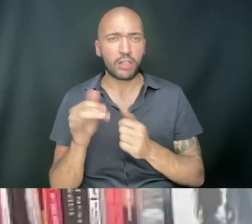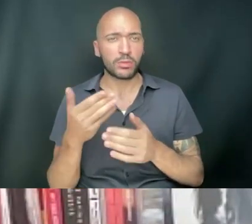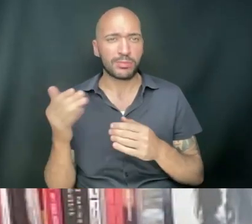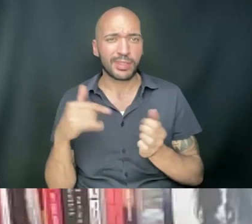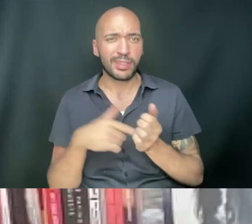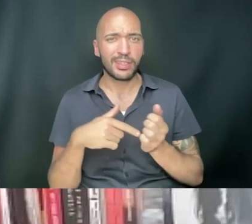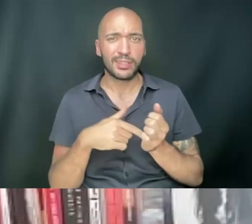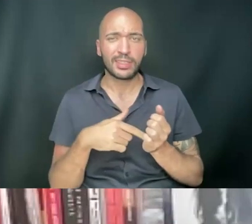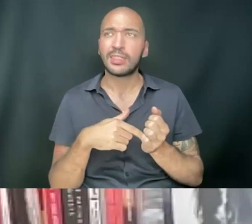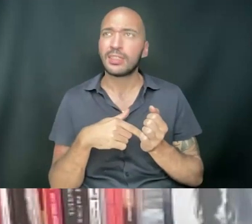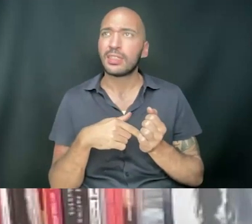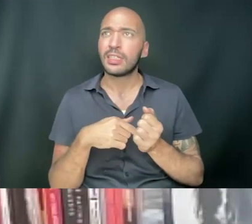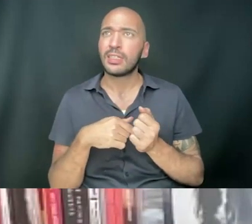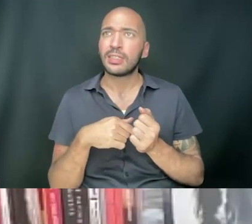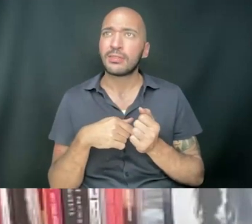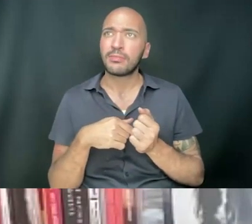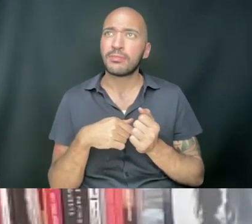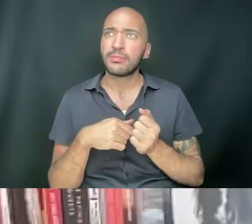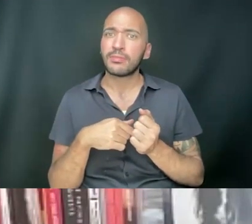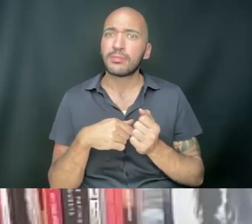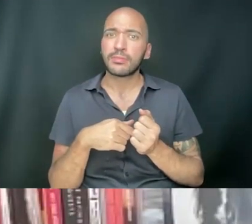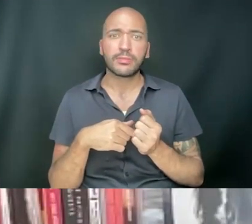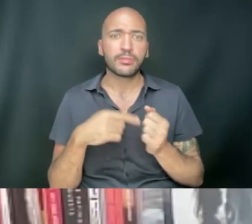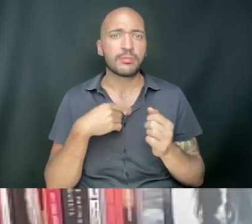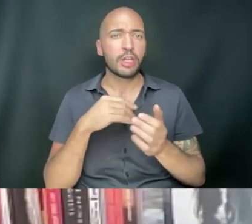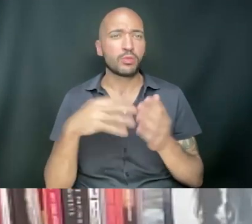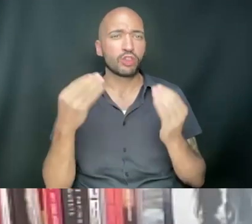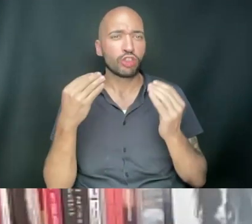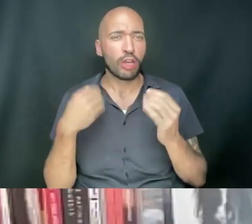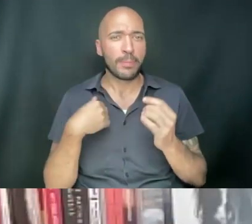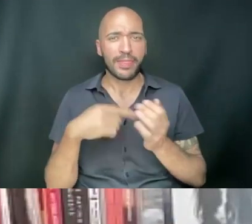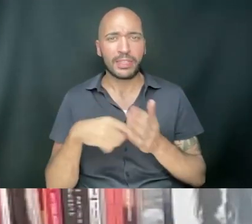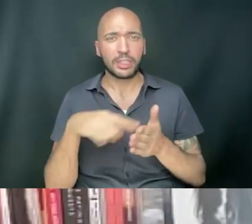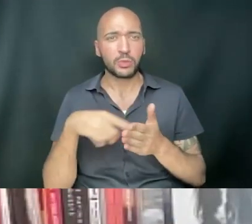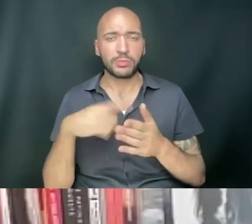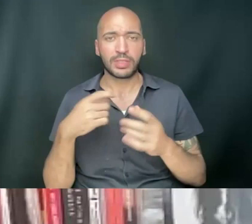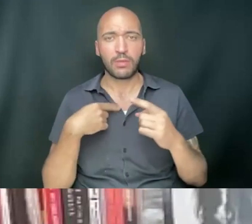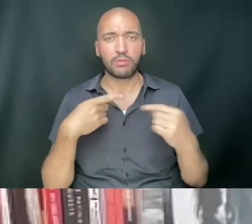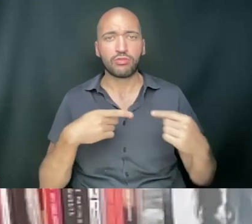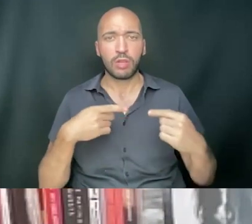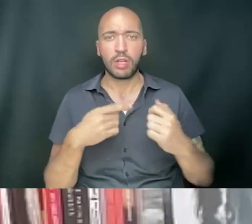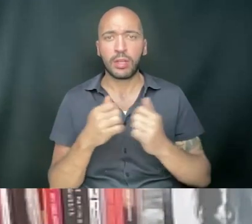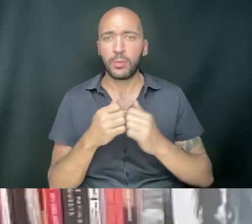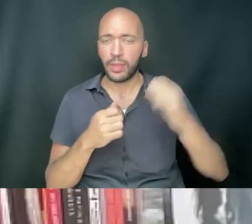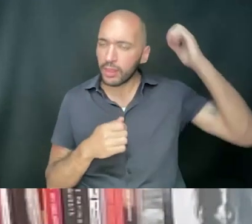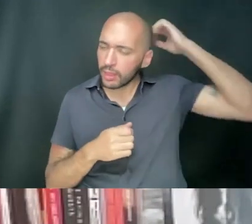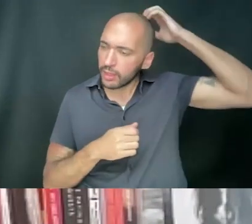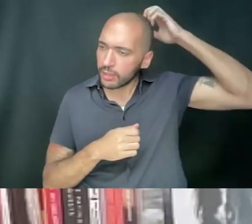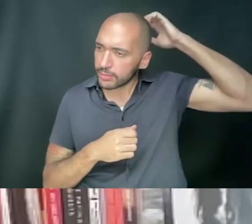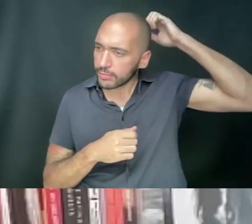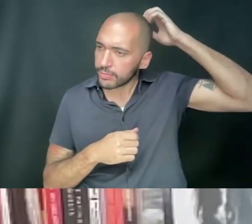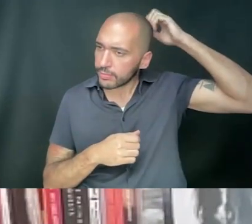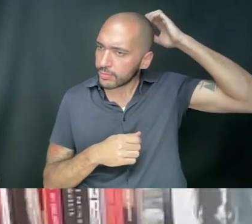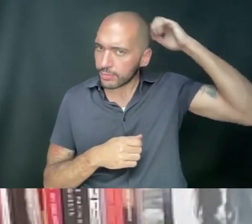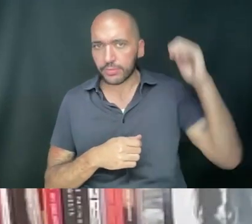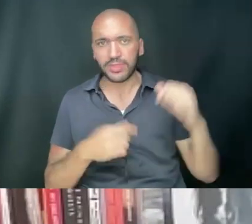you know, my students taught me this week because I was struggling with, sometimes,